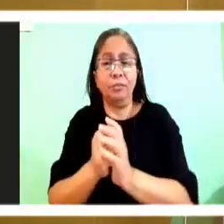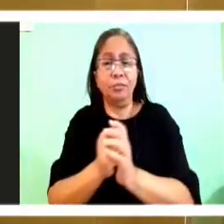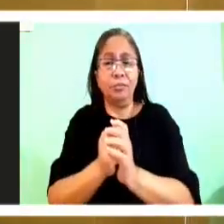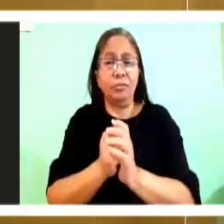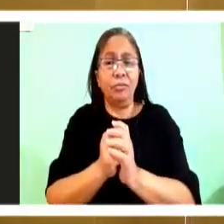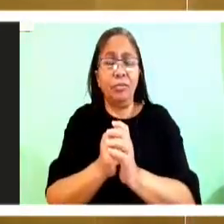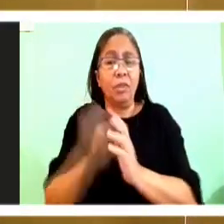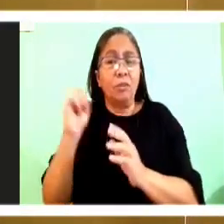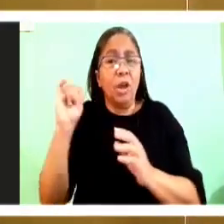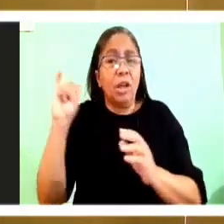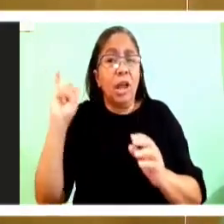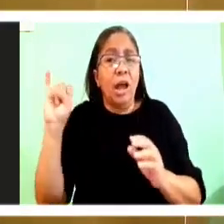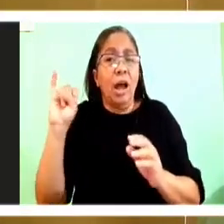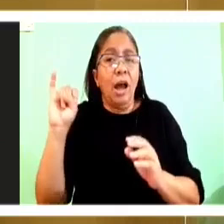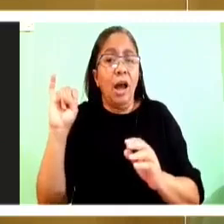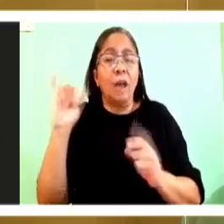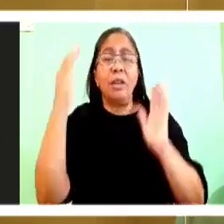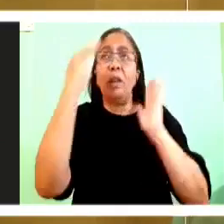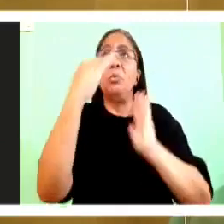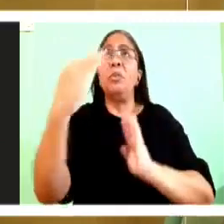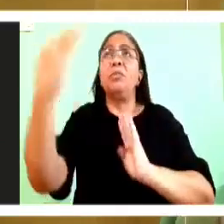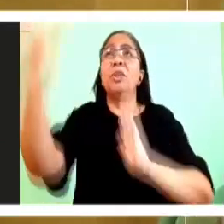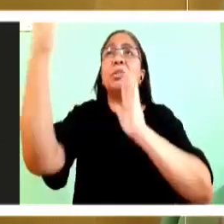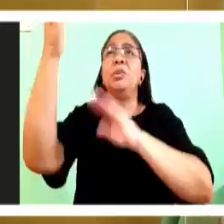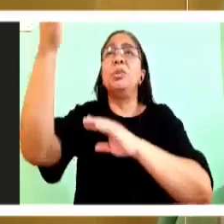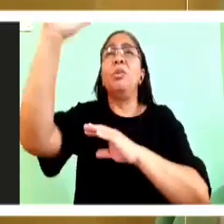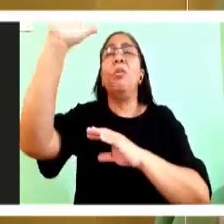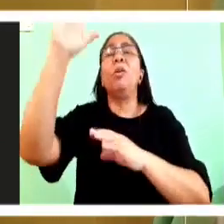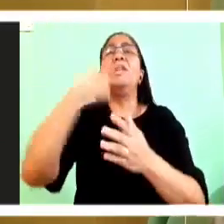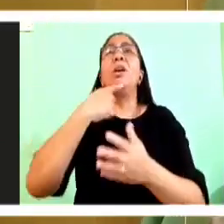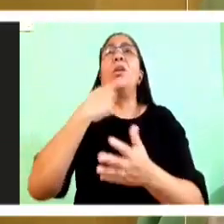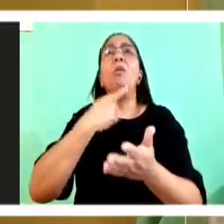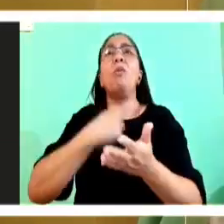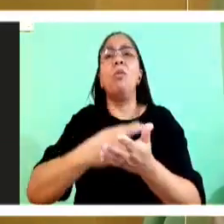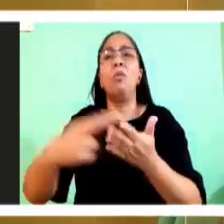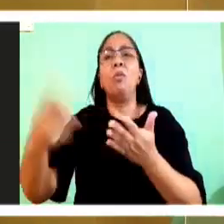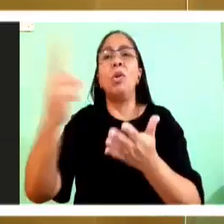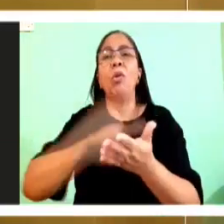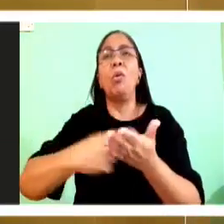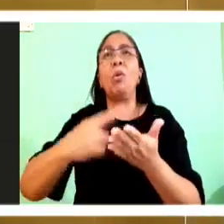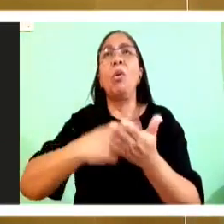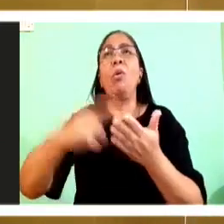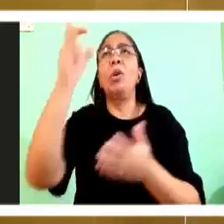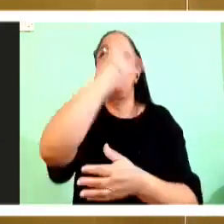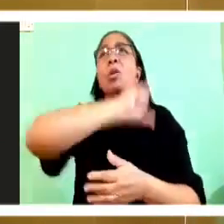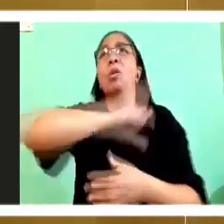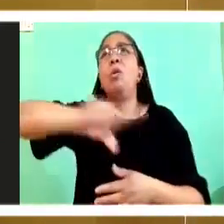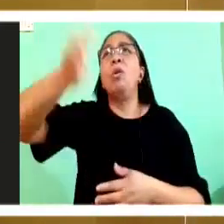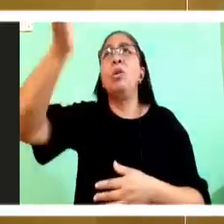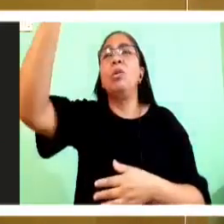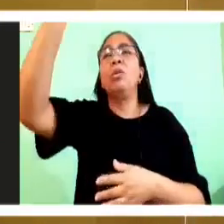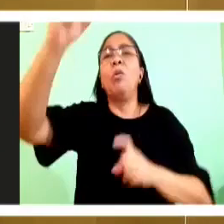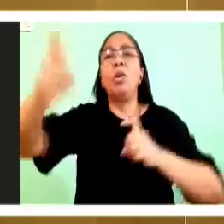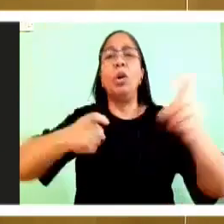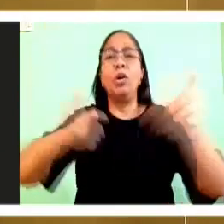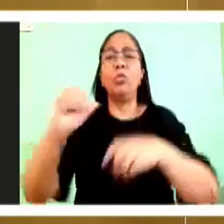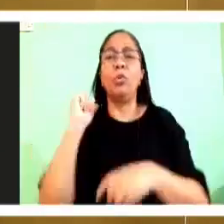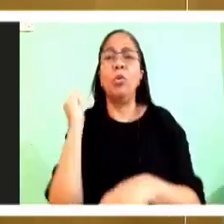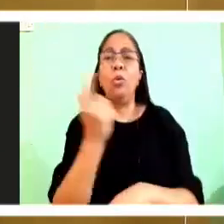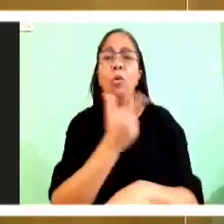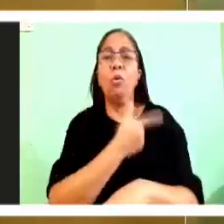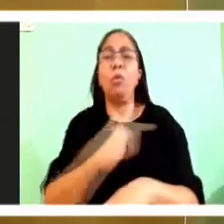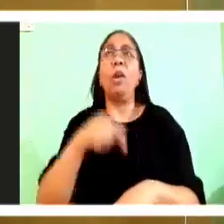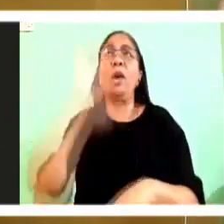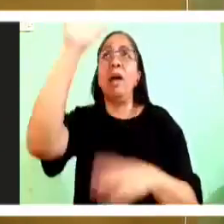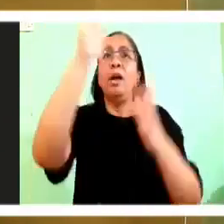before the living God he says holy, holy, holy is the Lord God of hosts. His glory fills the whole earth.